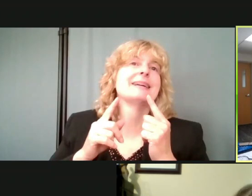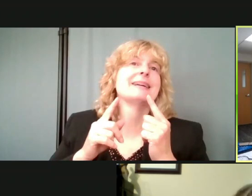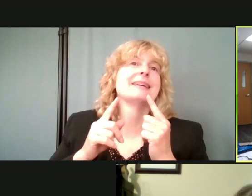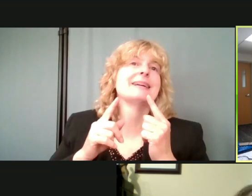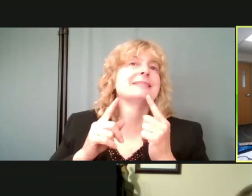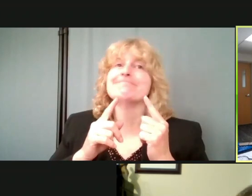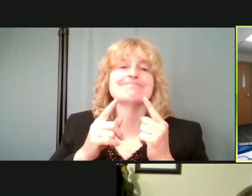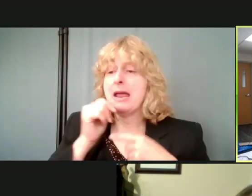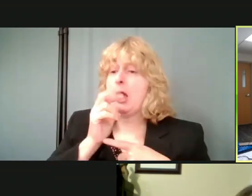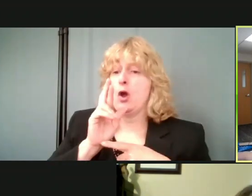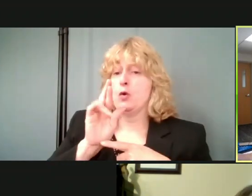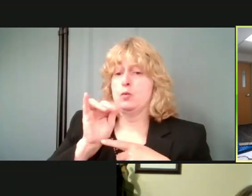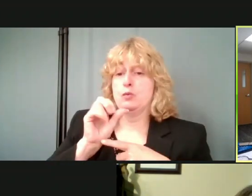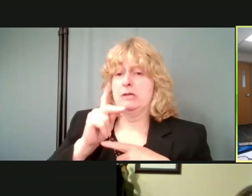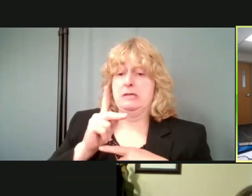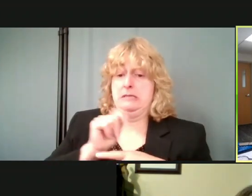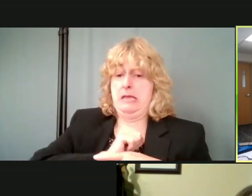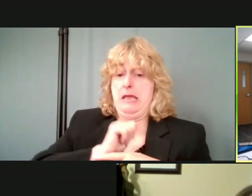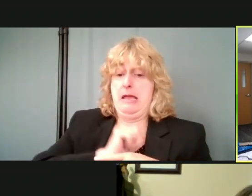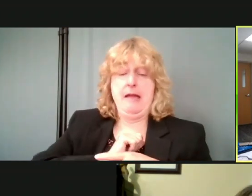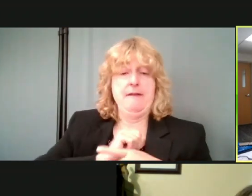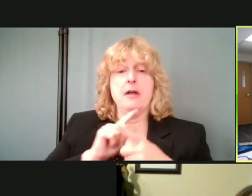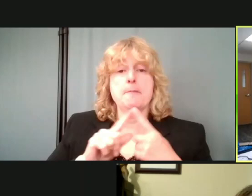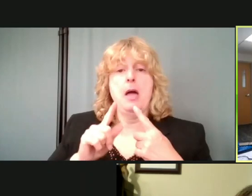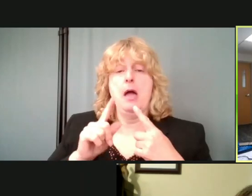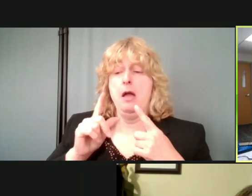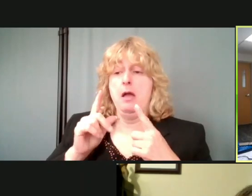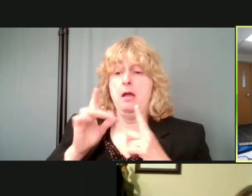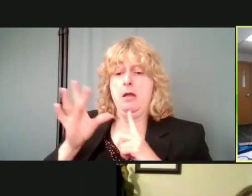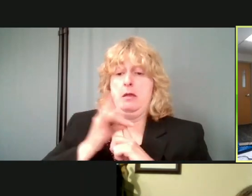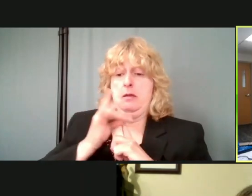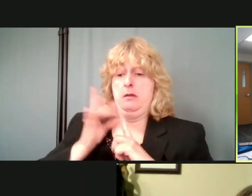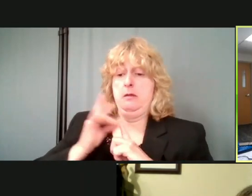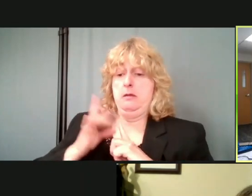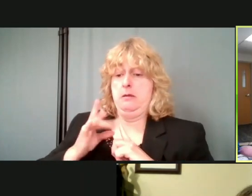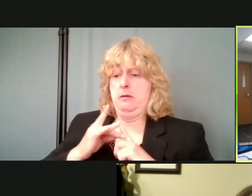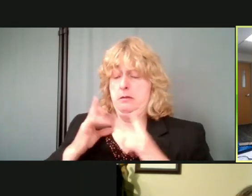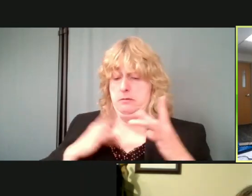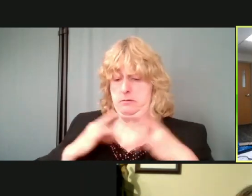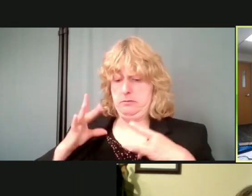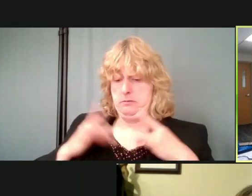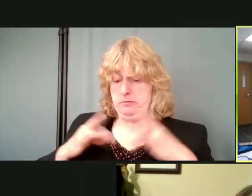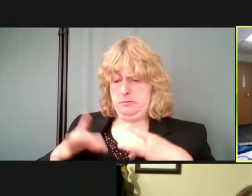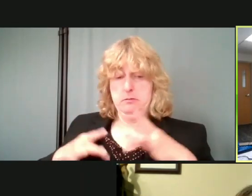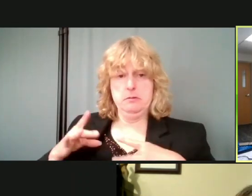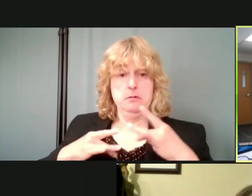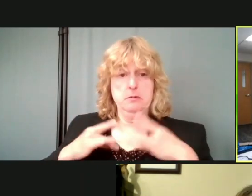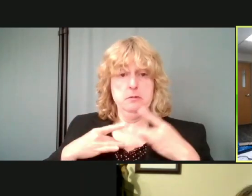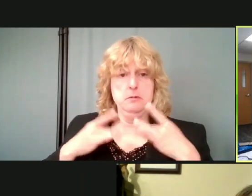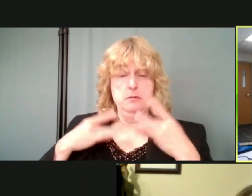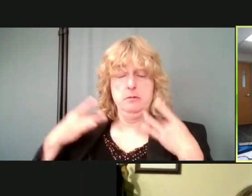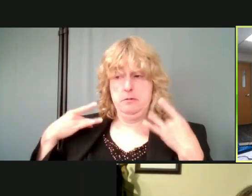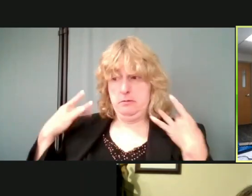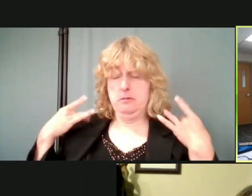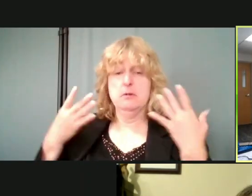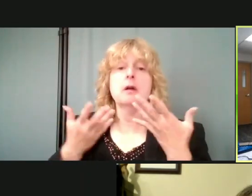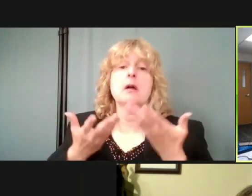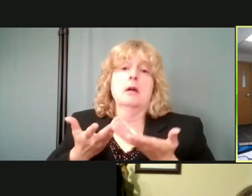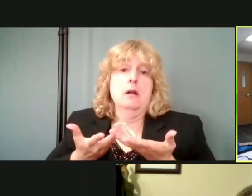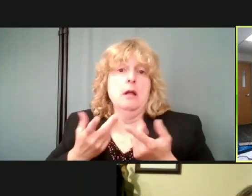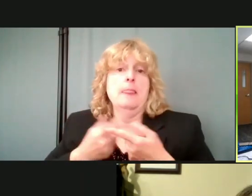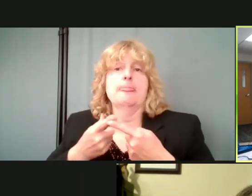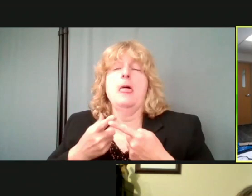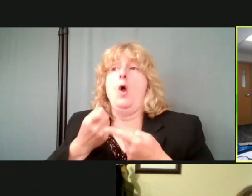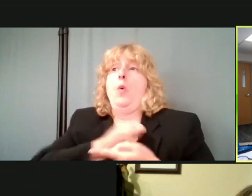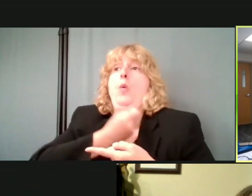we're going to be around. So for example, chess, you know, in healthcare, in healthcare, you have to wear a mask, whether you're an employer, you're a visitor or a